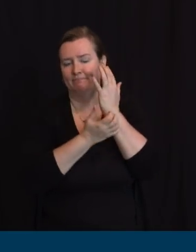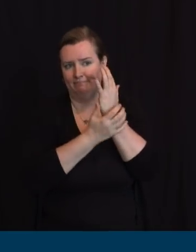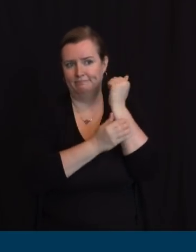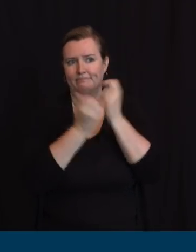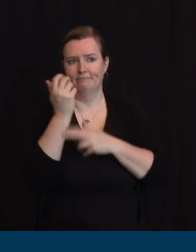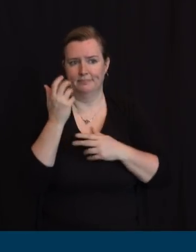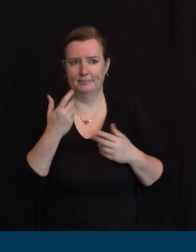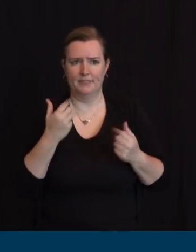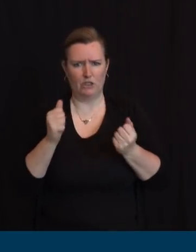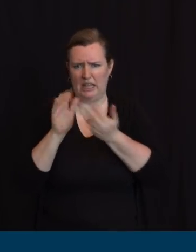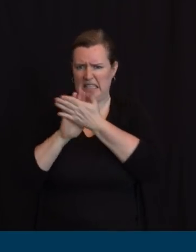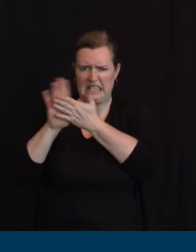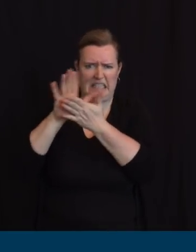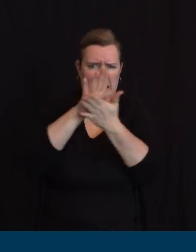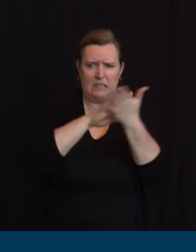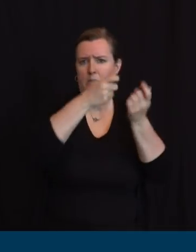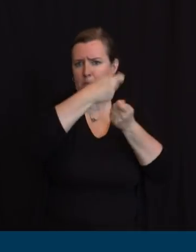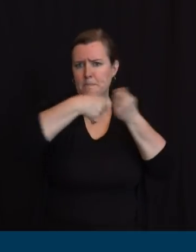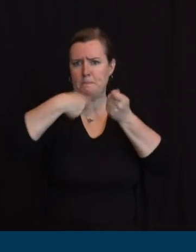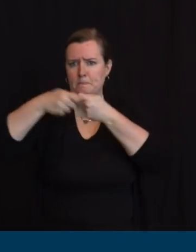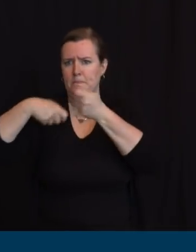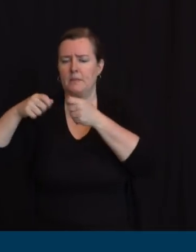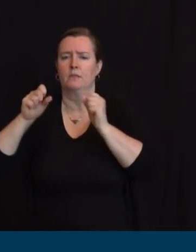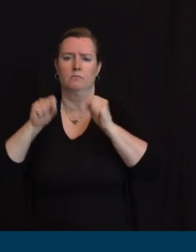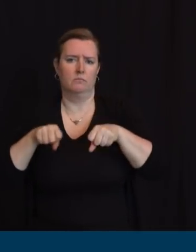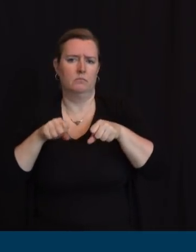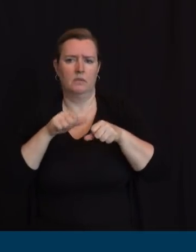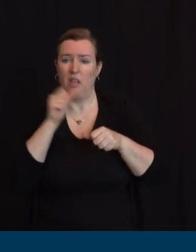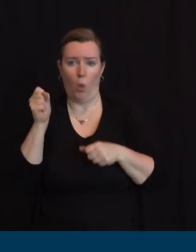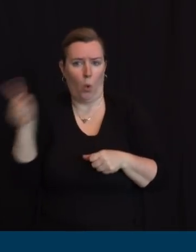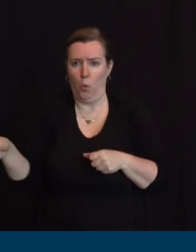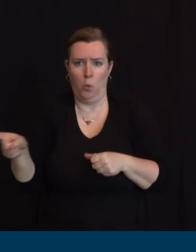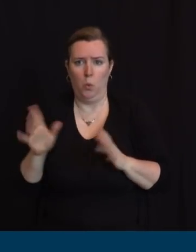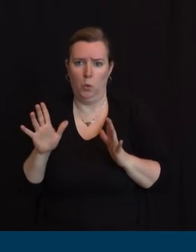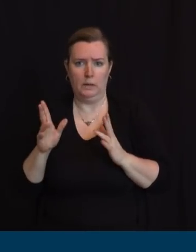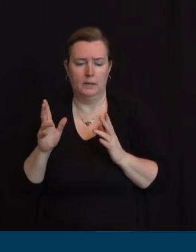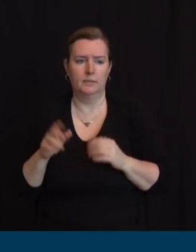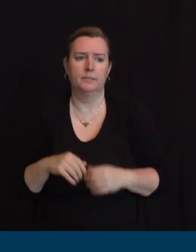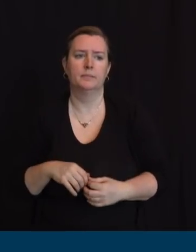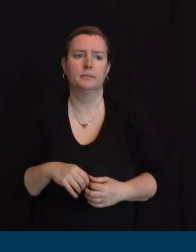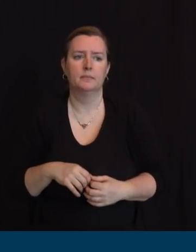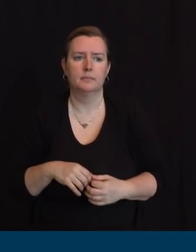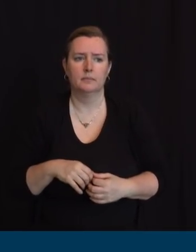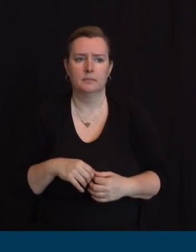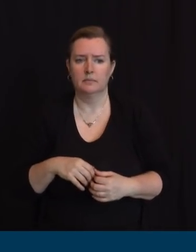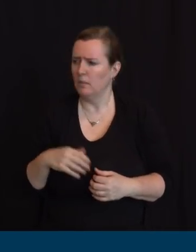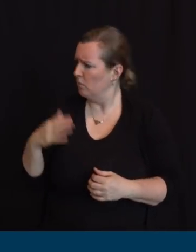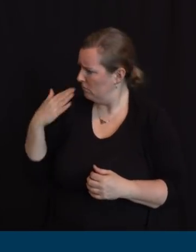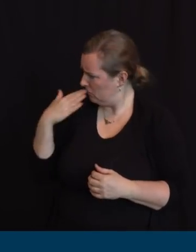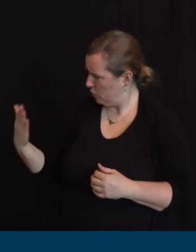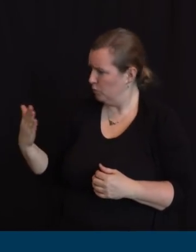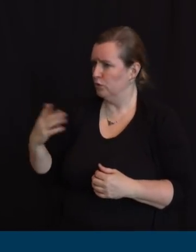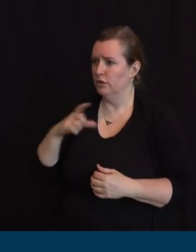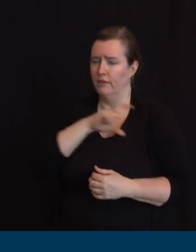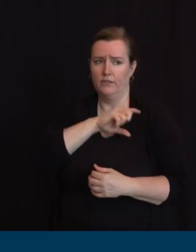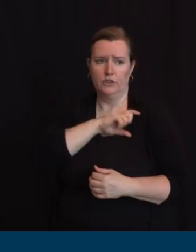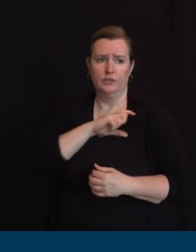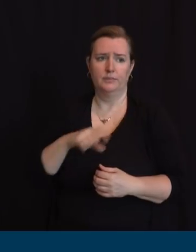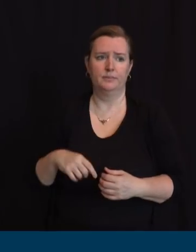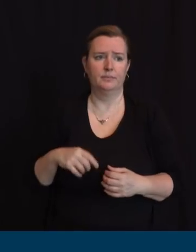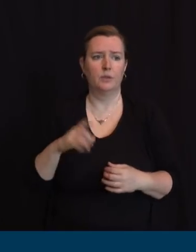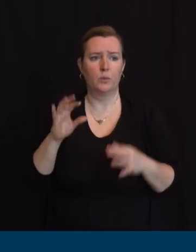as soon as possible. That's it, Gov. Thank you, Pat. You know, one comment on compliance that has to be said,